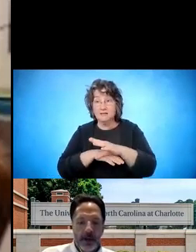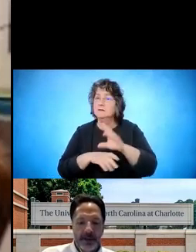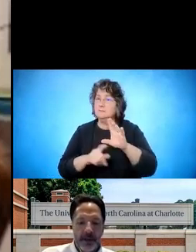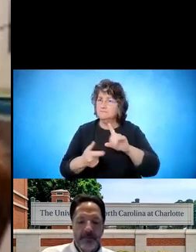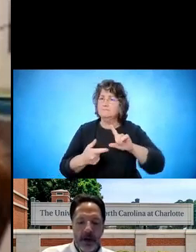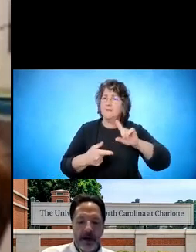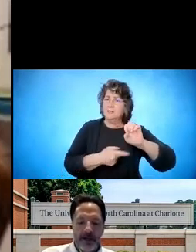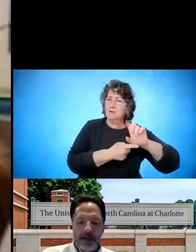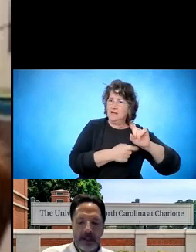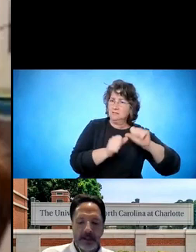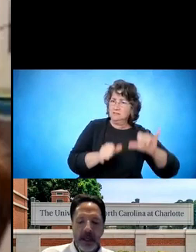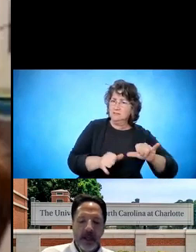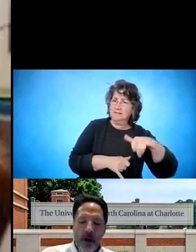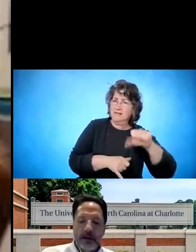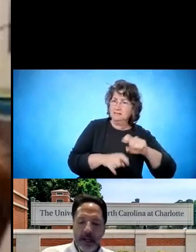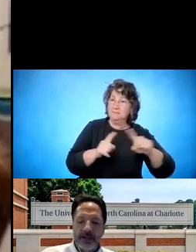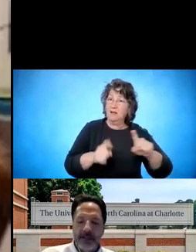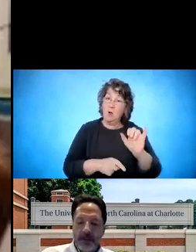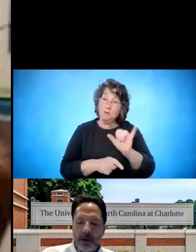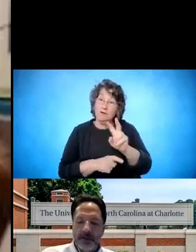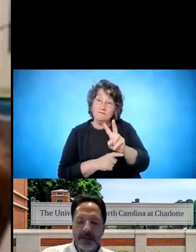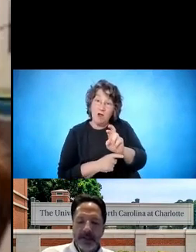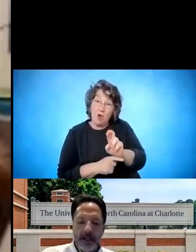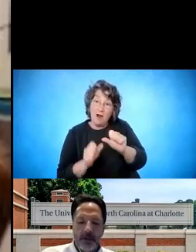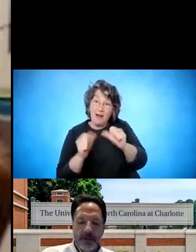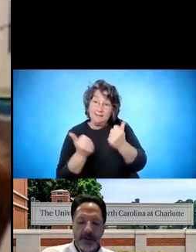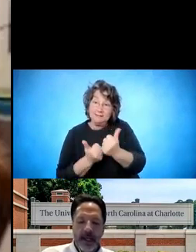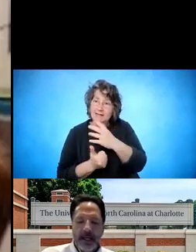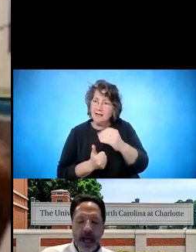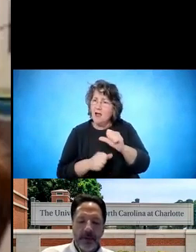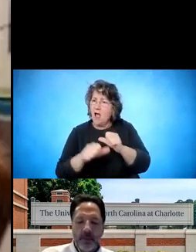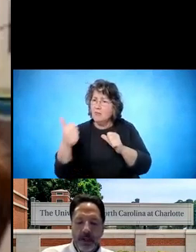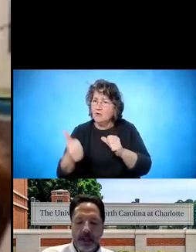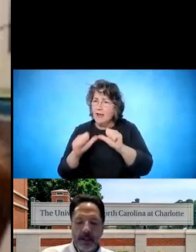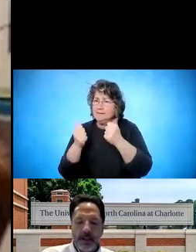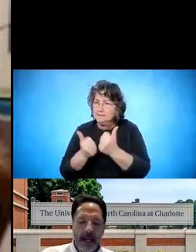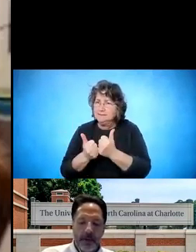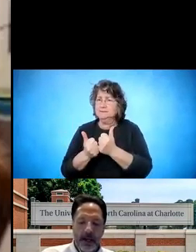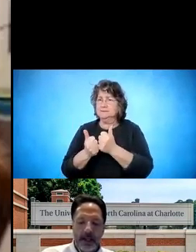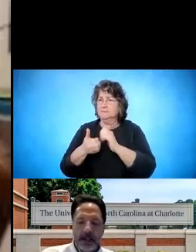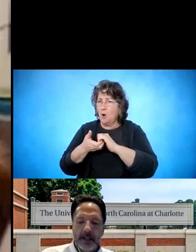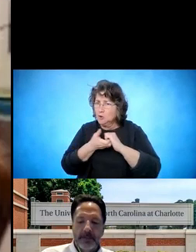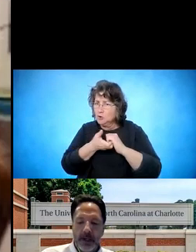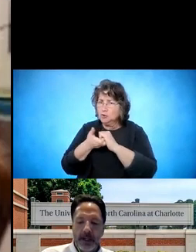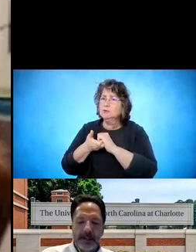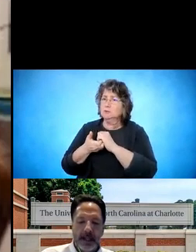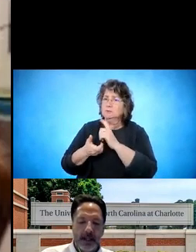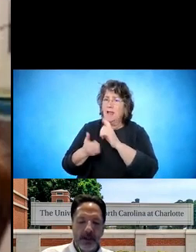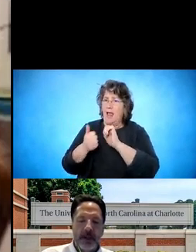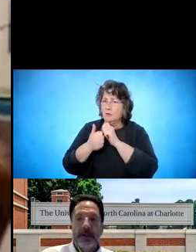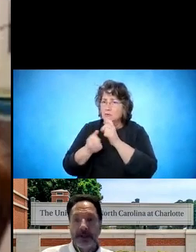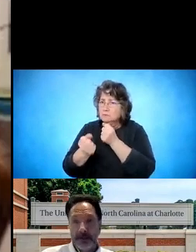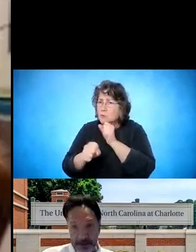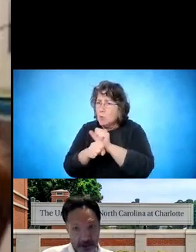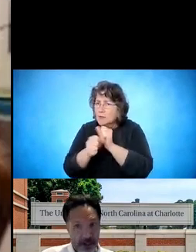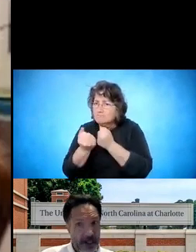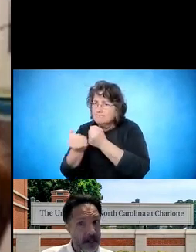but also VR agencies and all our agency partners and stakeholders, and how they're working, collaborating, and supporting secondary